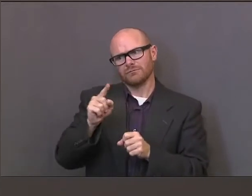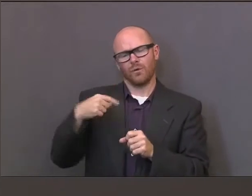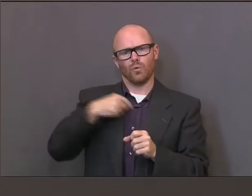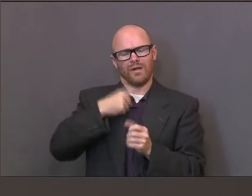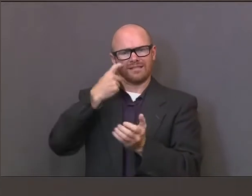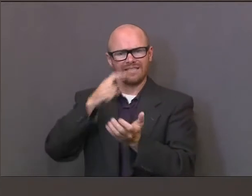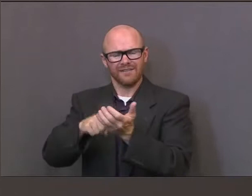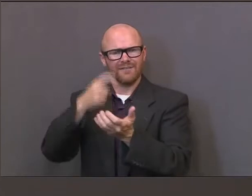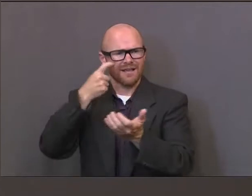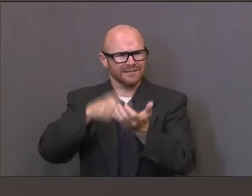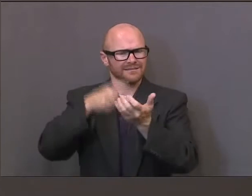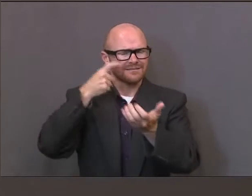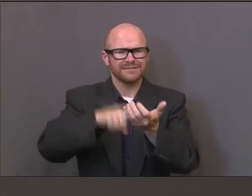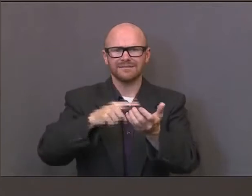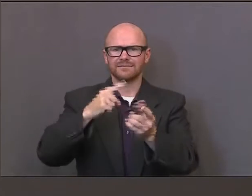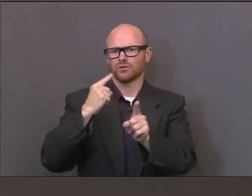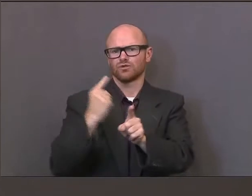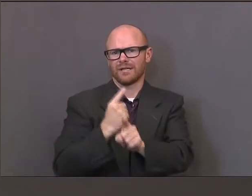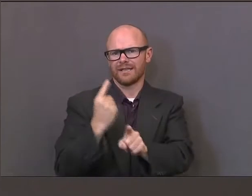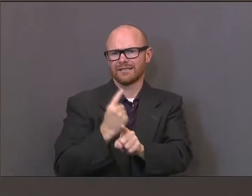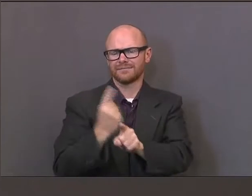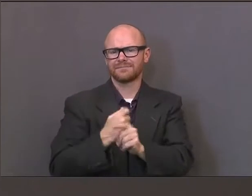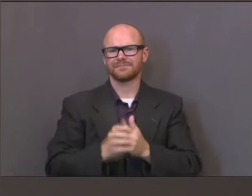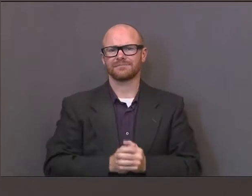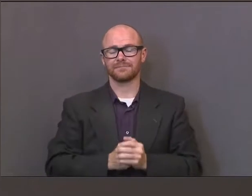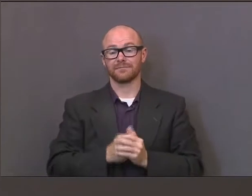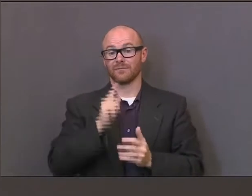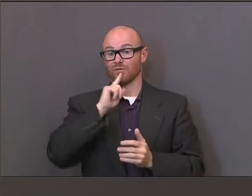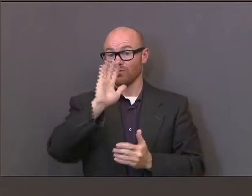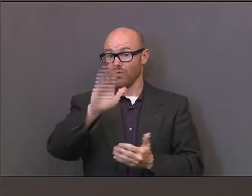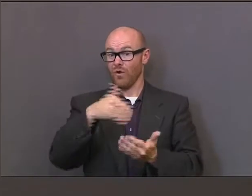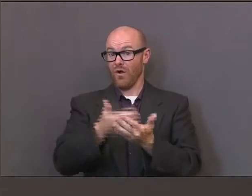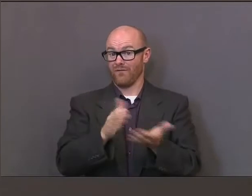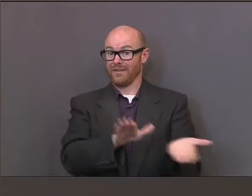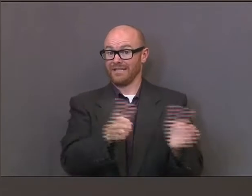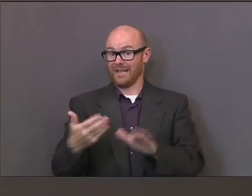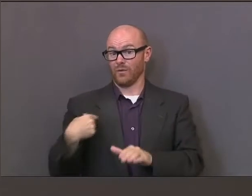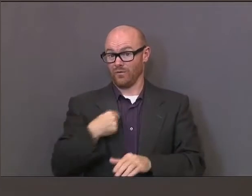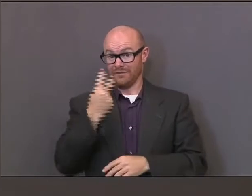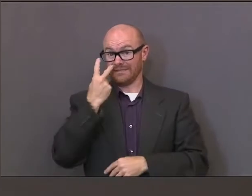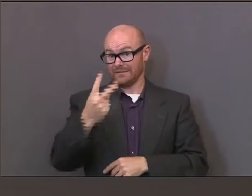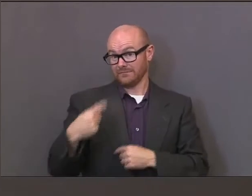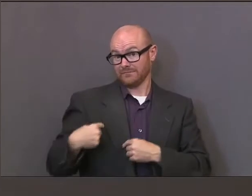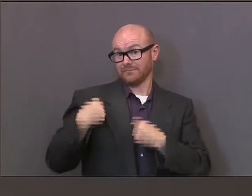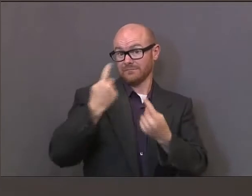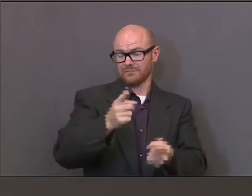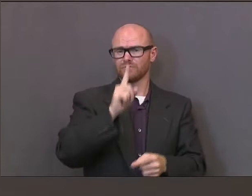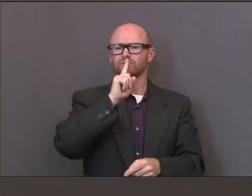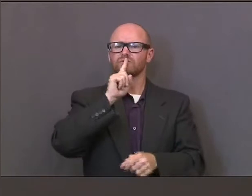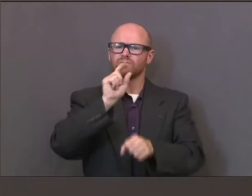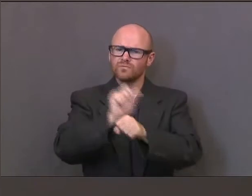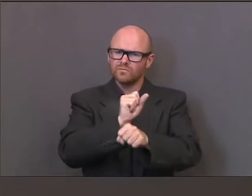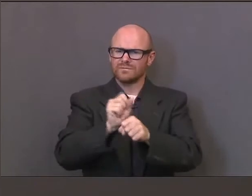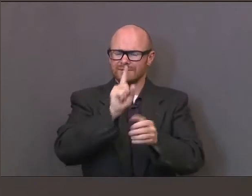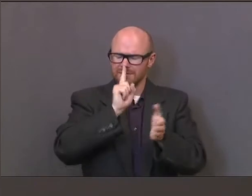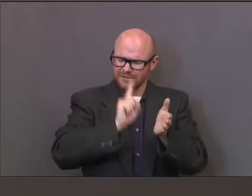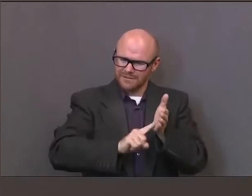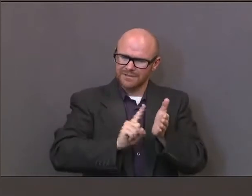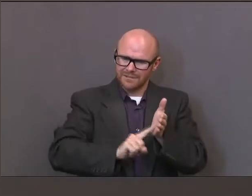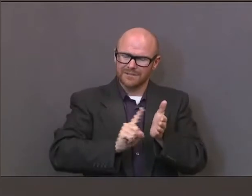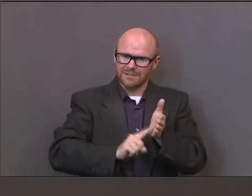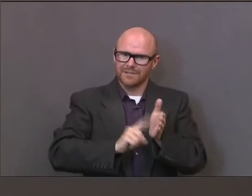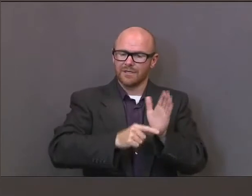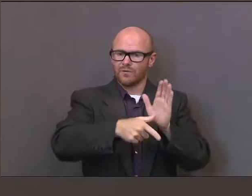summary, all of the deaths that we see in this state are thoroughly adjudicated, if you will, reviewed